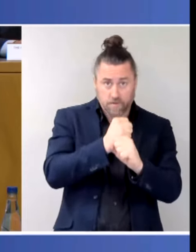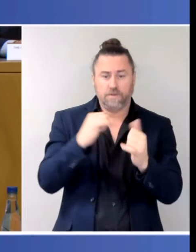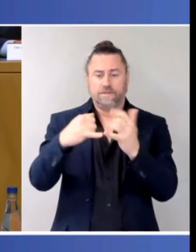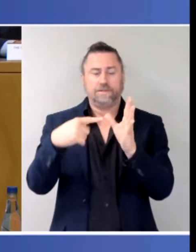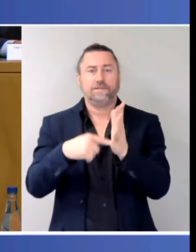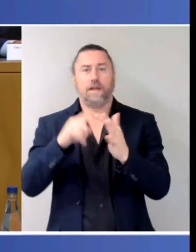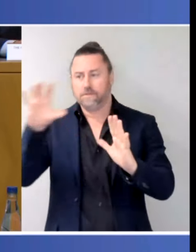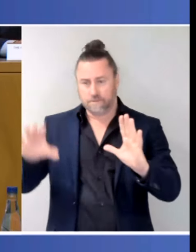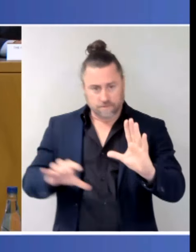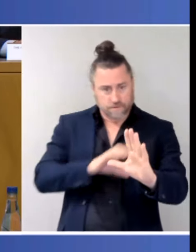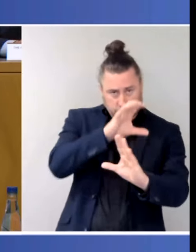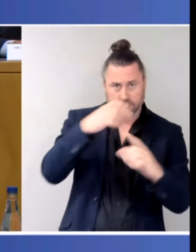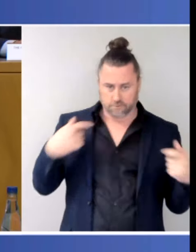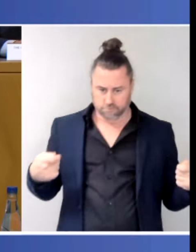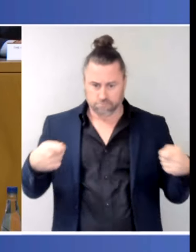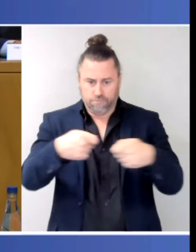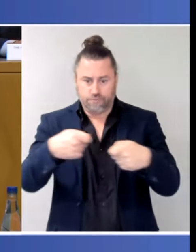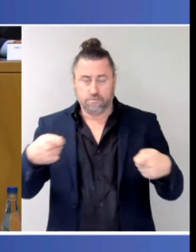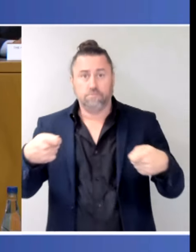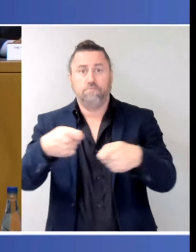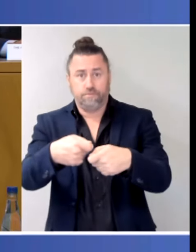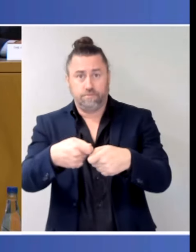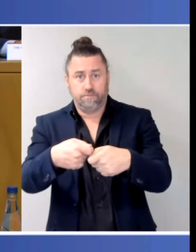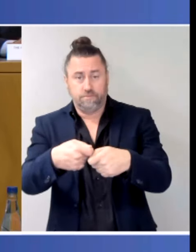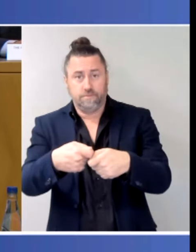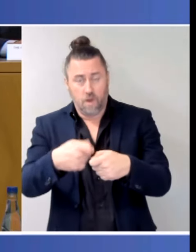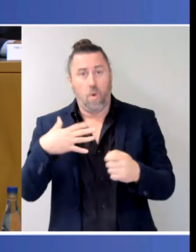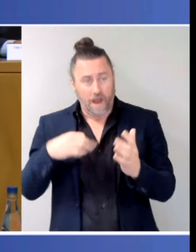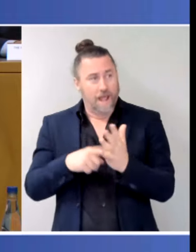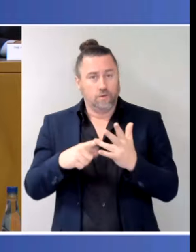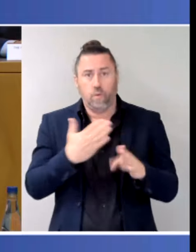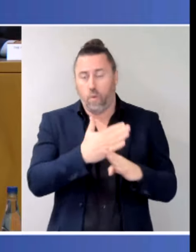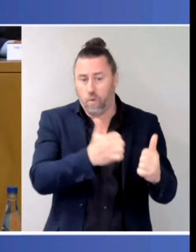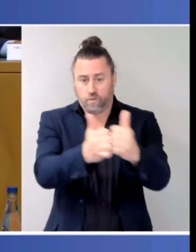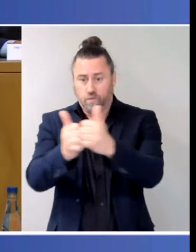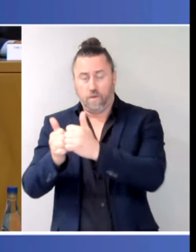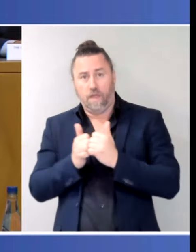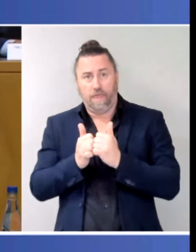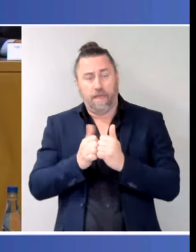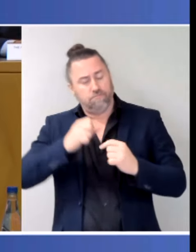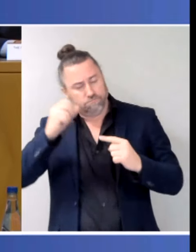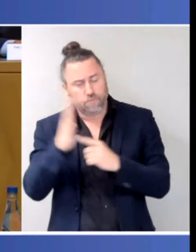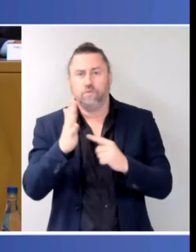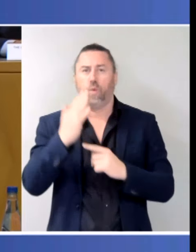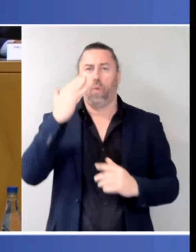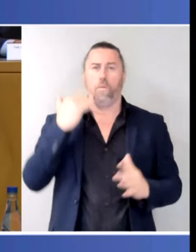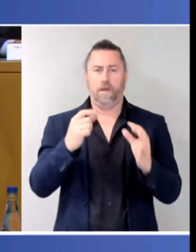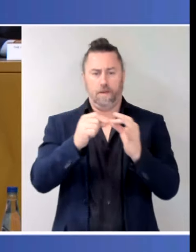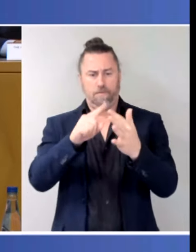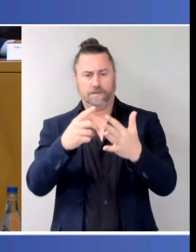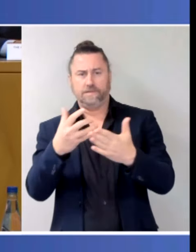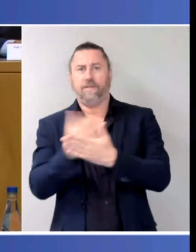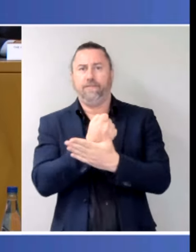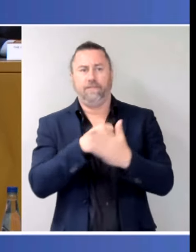record funding that the Commonwealth has committed for women's safety and the work that States and Territories are doing as well.